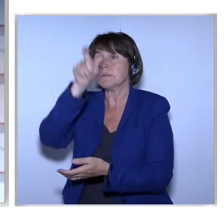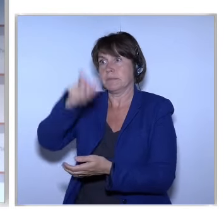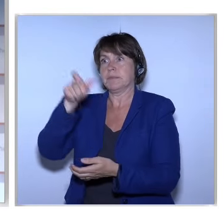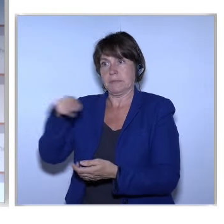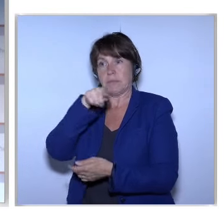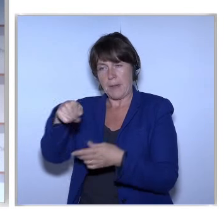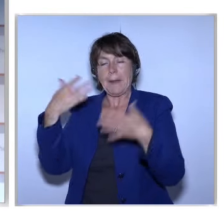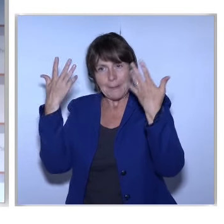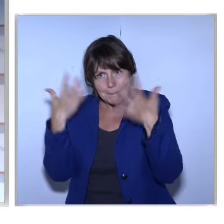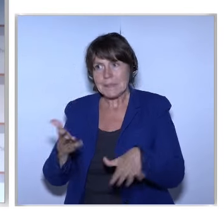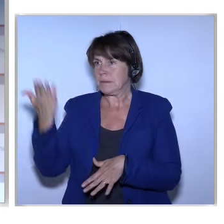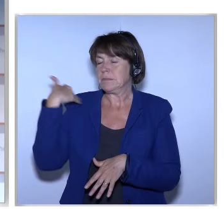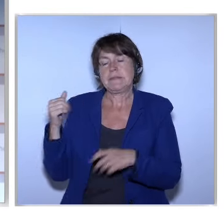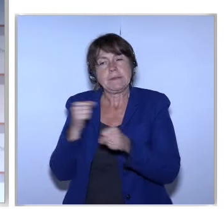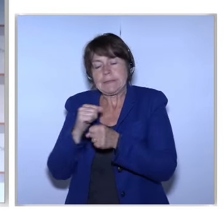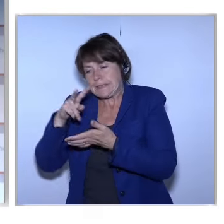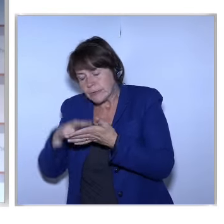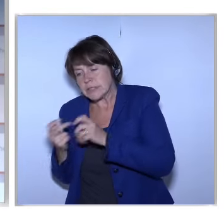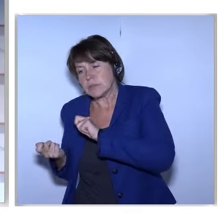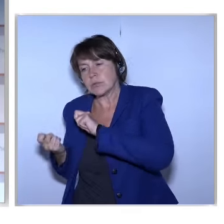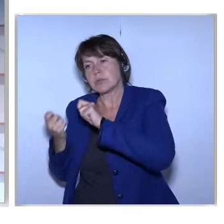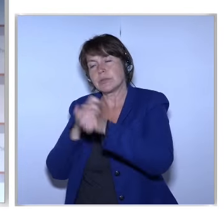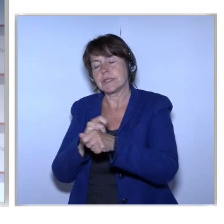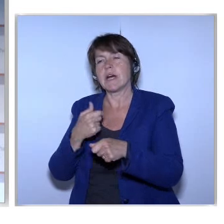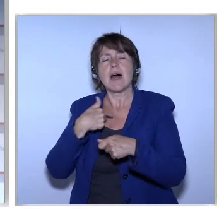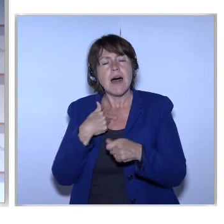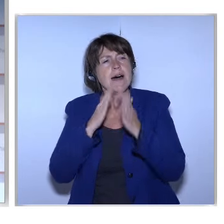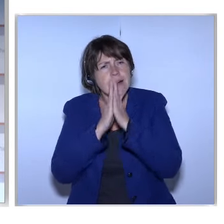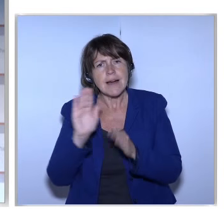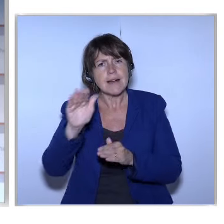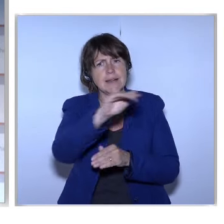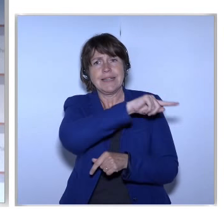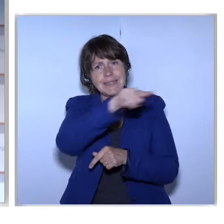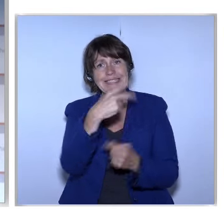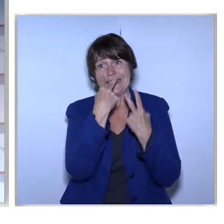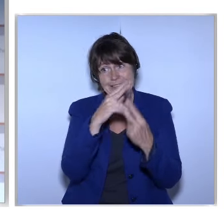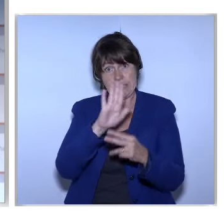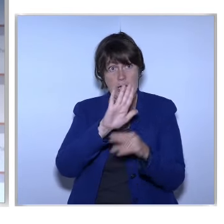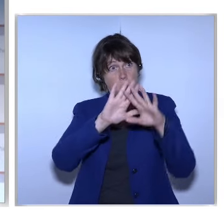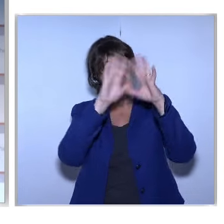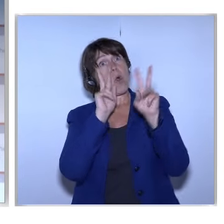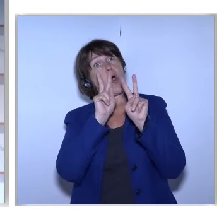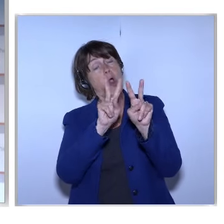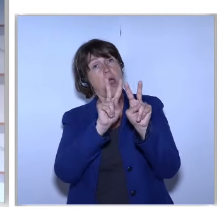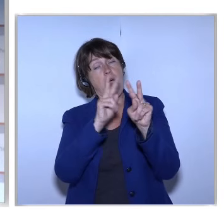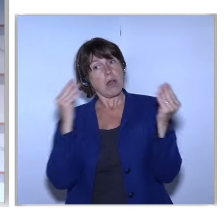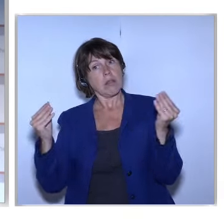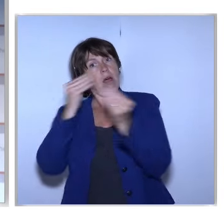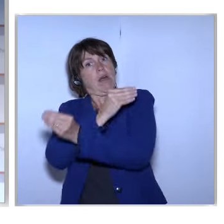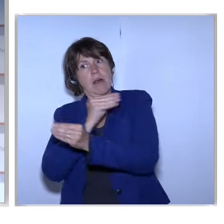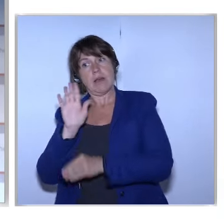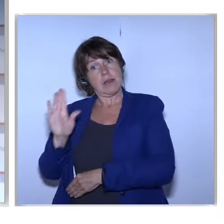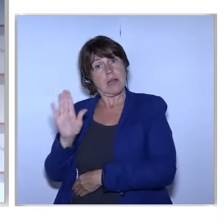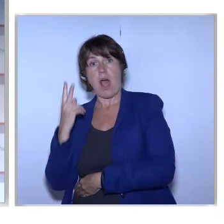Remind To Look At The World Through Their Eyes I Would Love To See A Meeting With Language